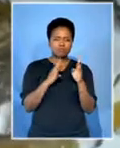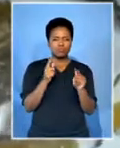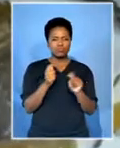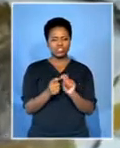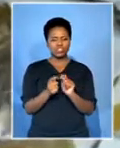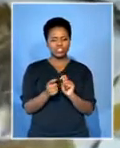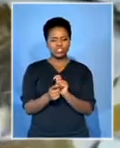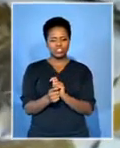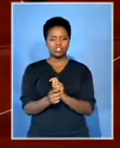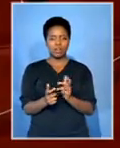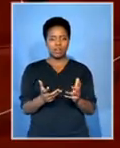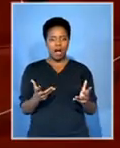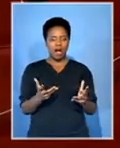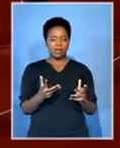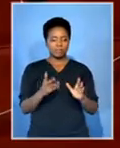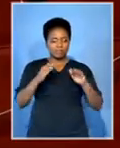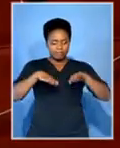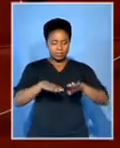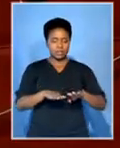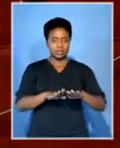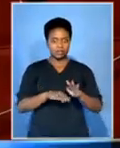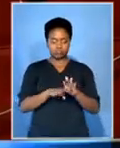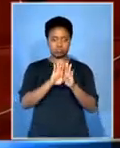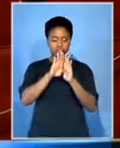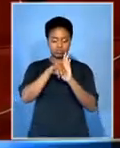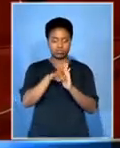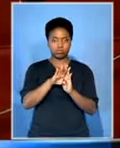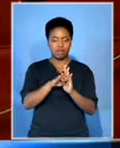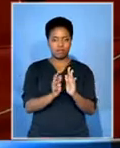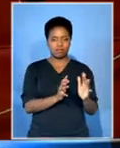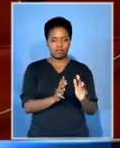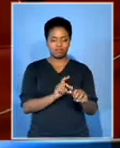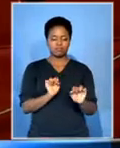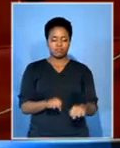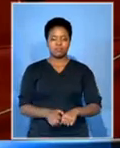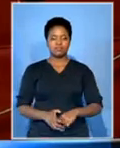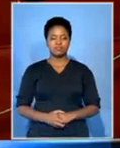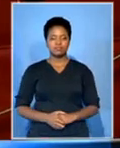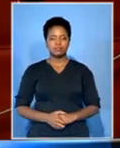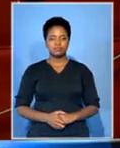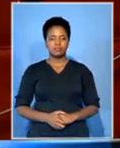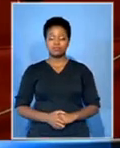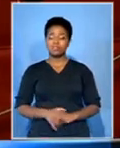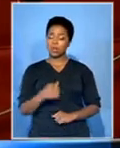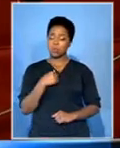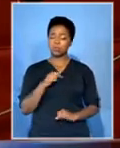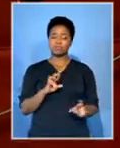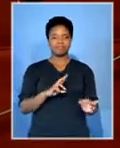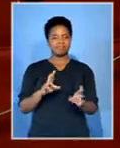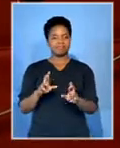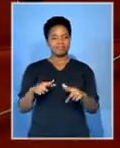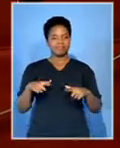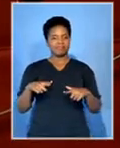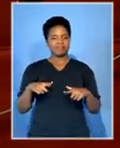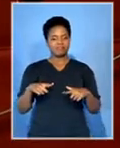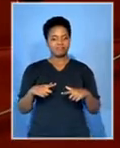and rising sea levels. We have public works going to prepare for refurbishment of the base. And of course as